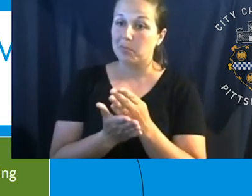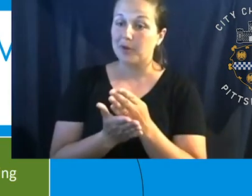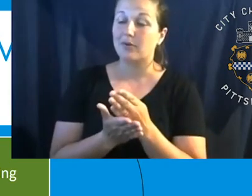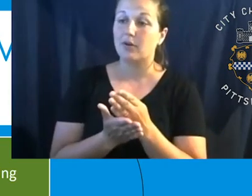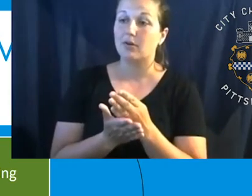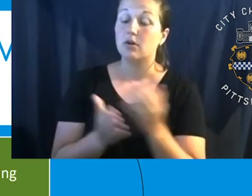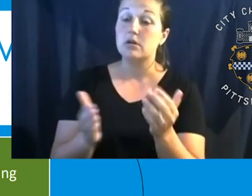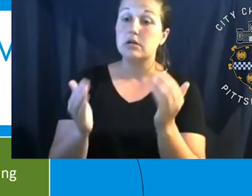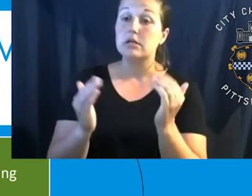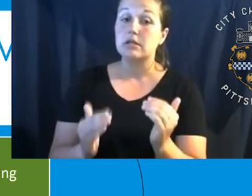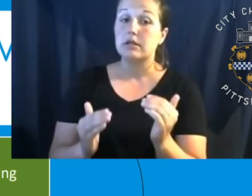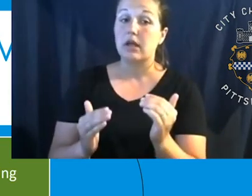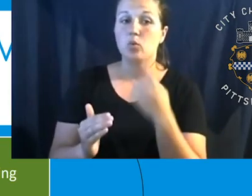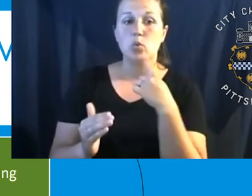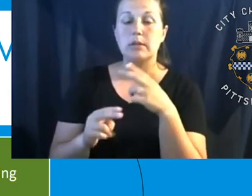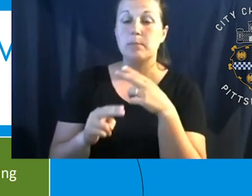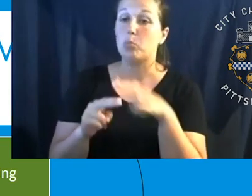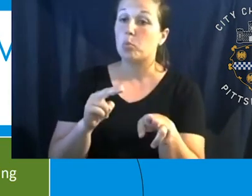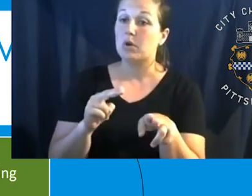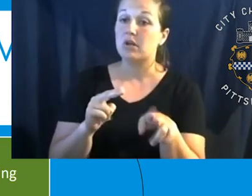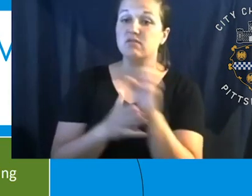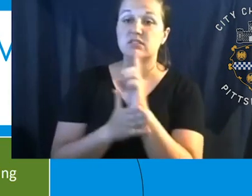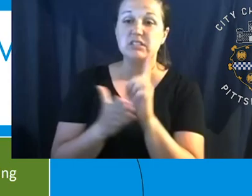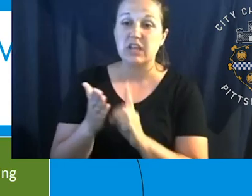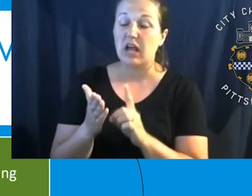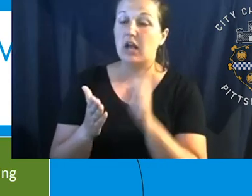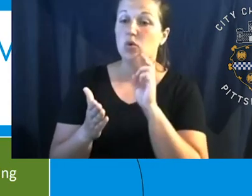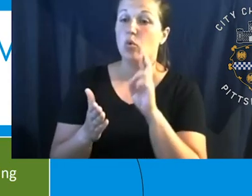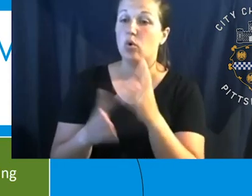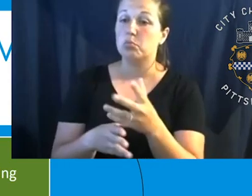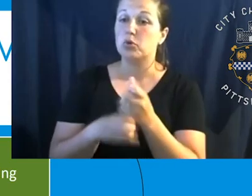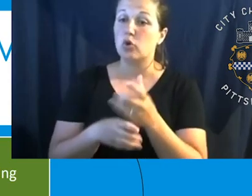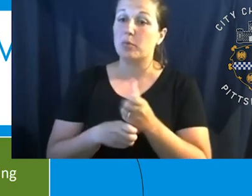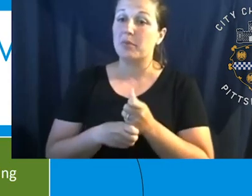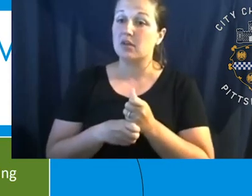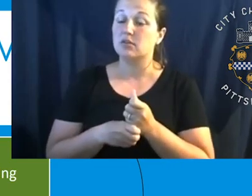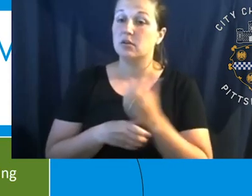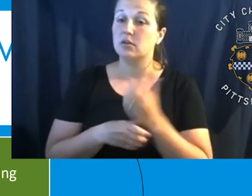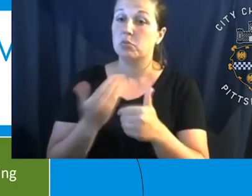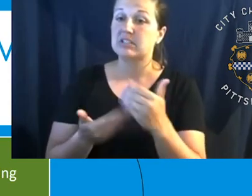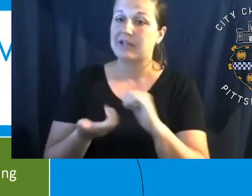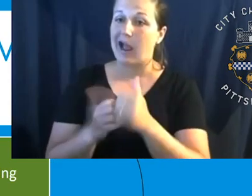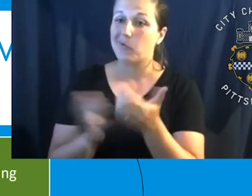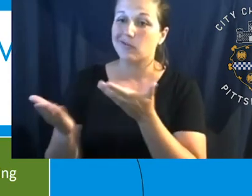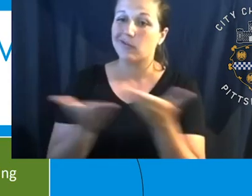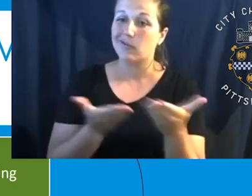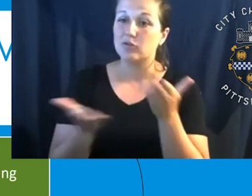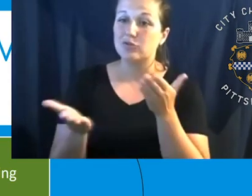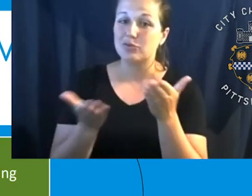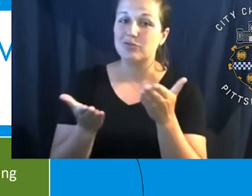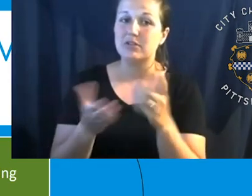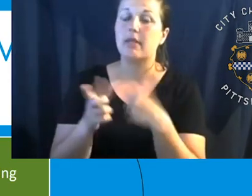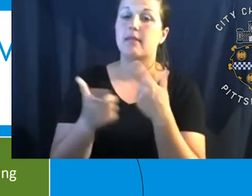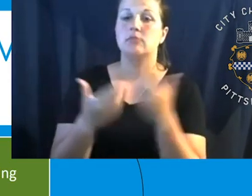we would go through a very brief, um, design or procurement step where we figure out how are we going to deliver this construction service and then we begin